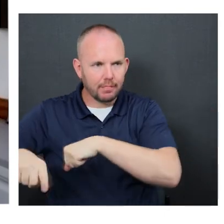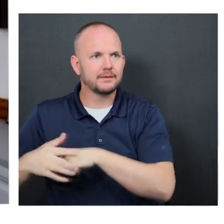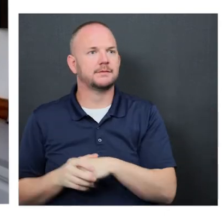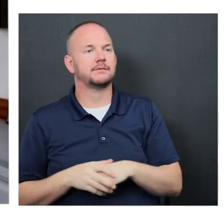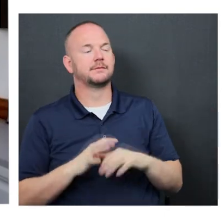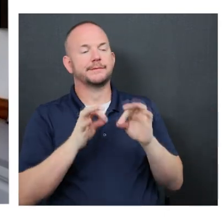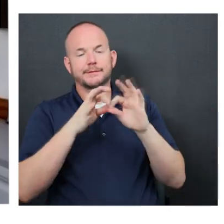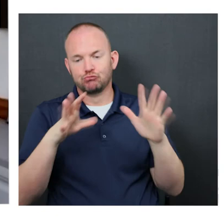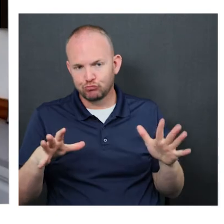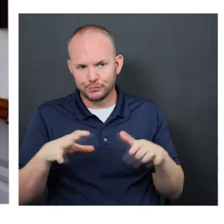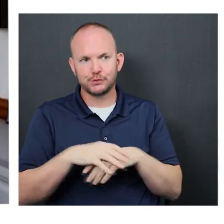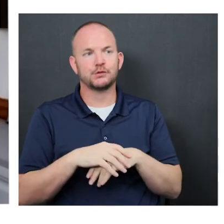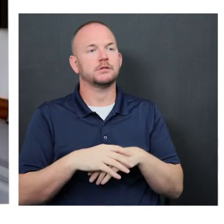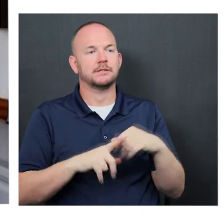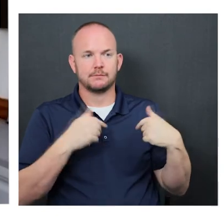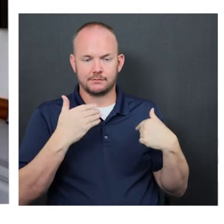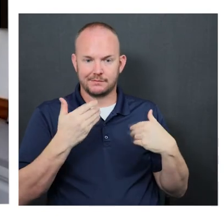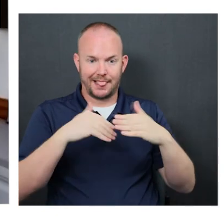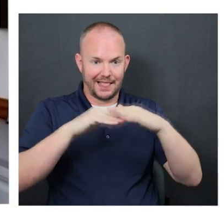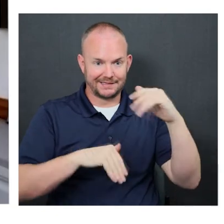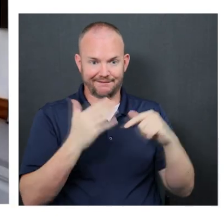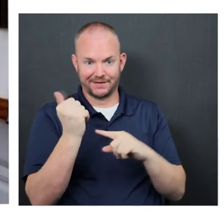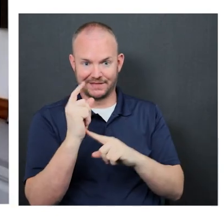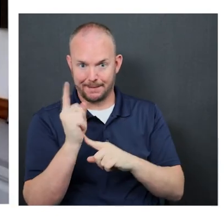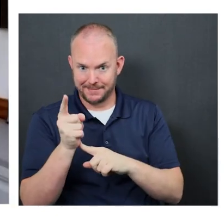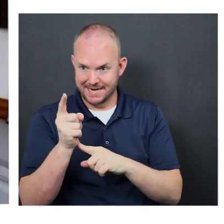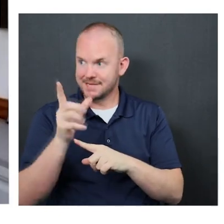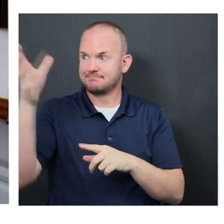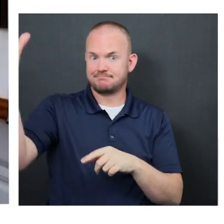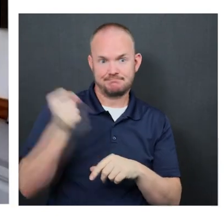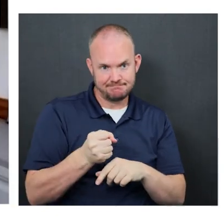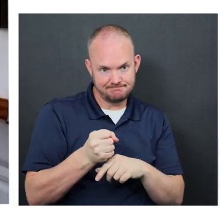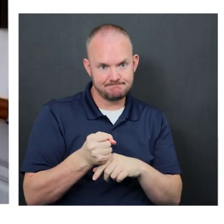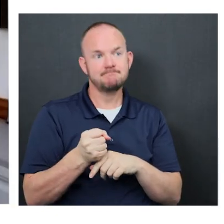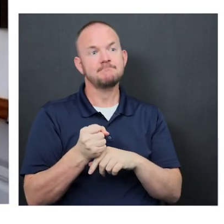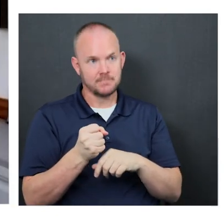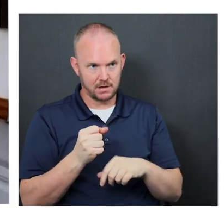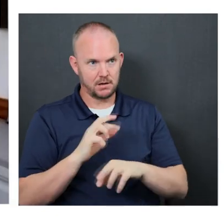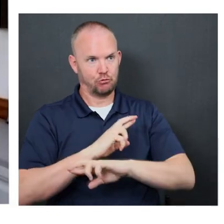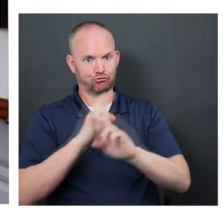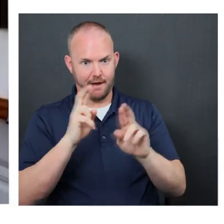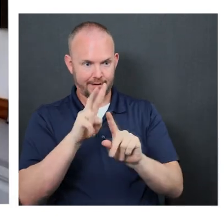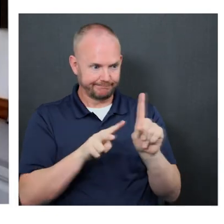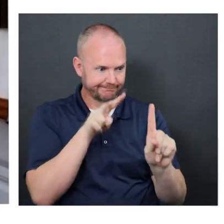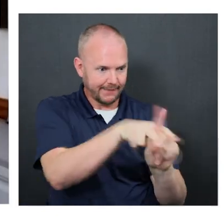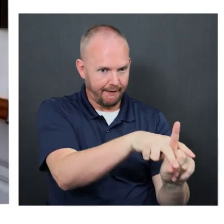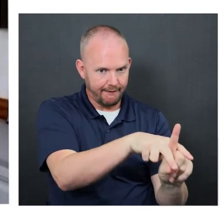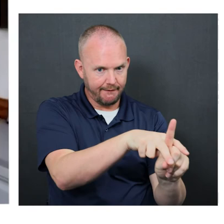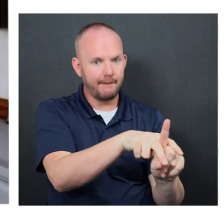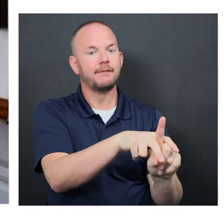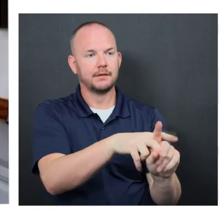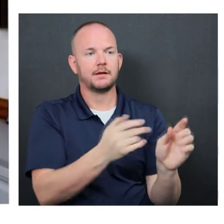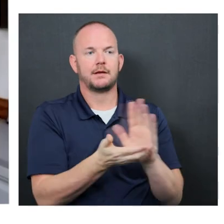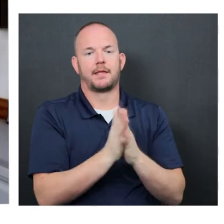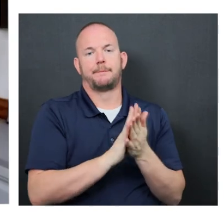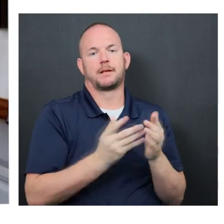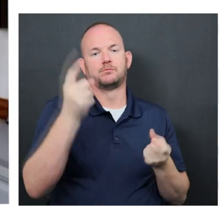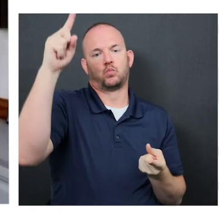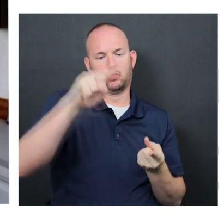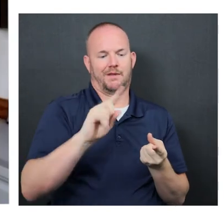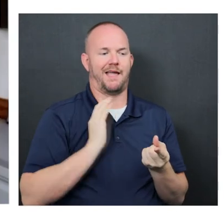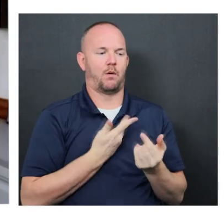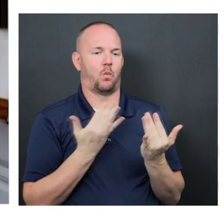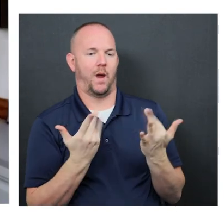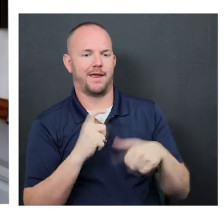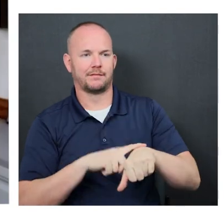within 30 seconds, the interpreter gets the request with everything they need to know to go to the assignment. Um, we decreased our wait time for an